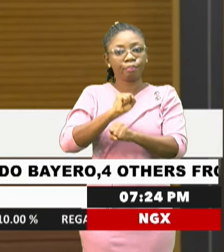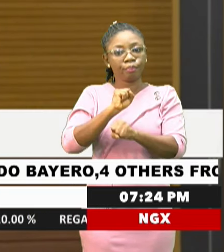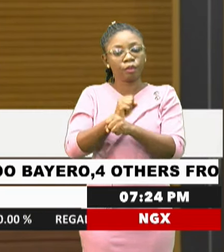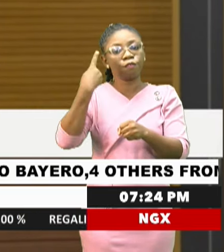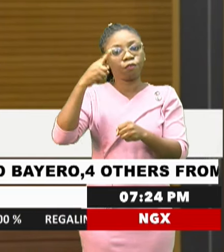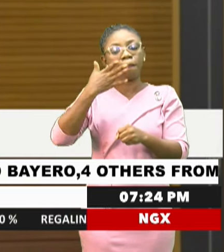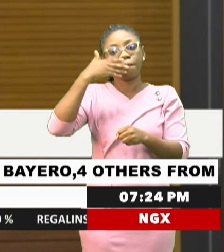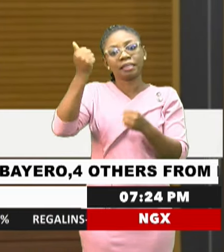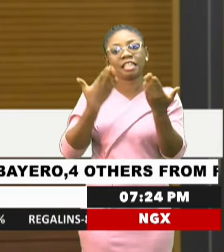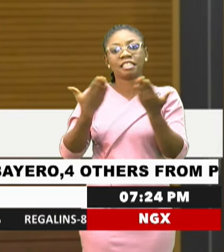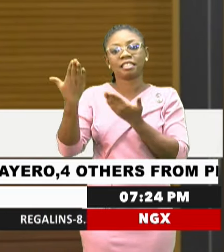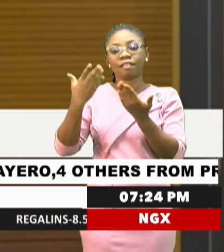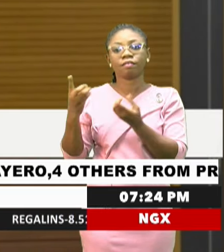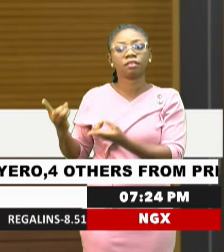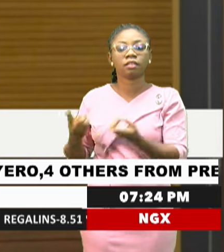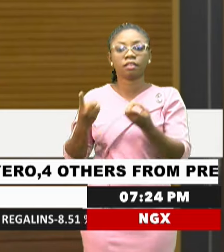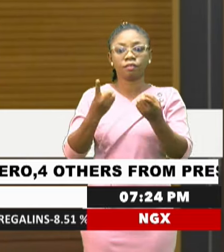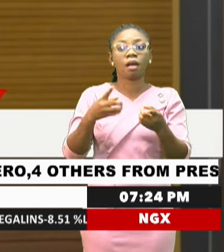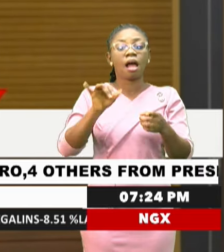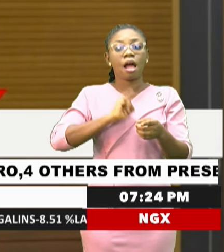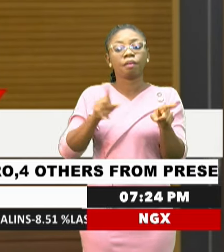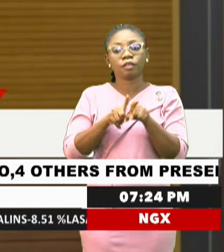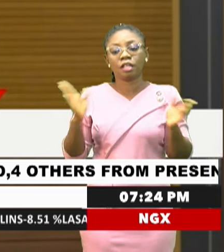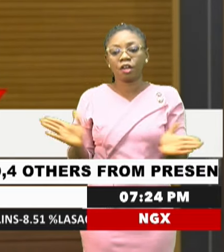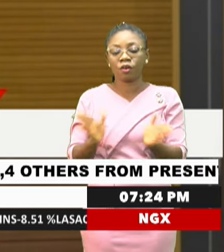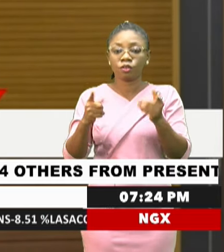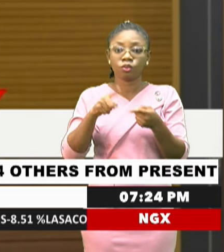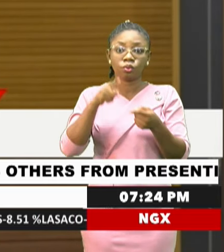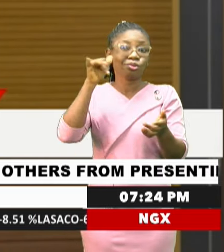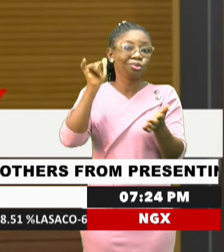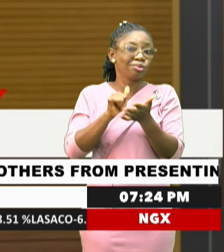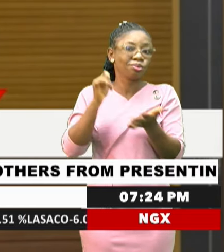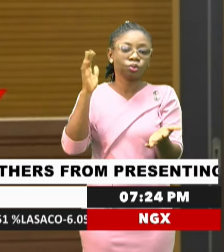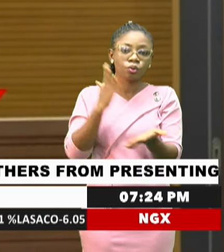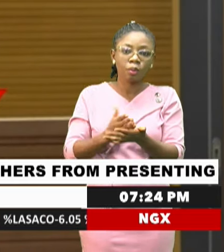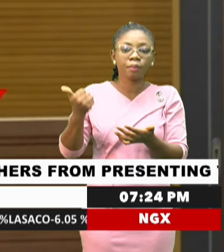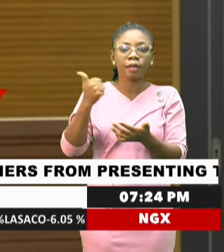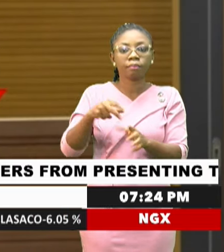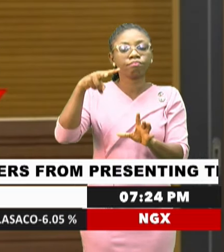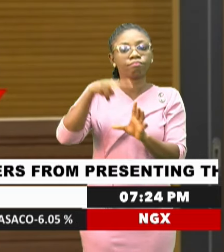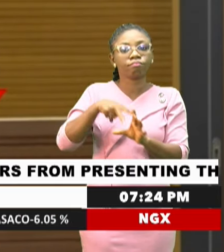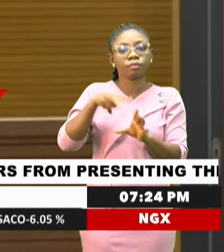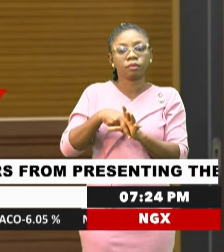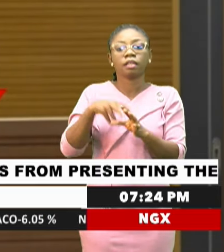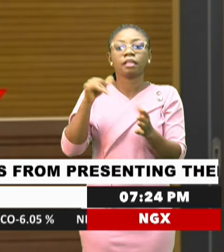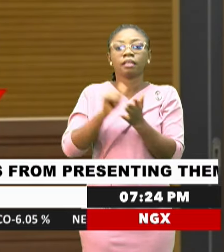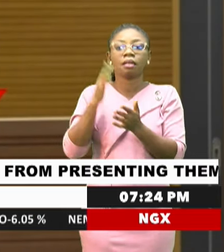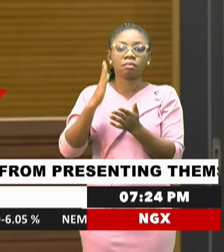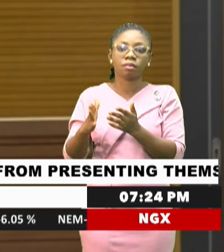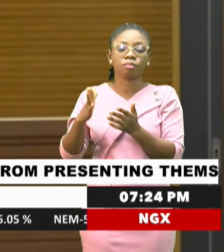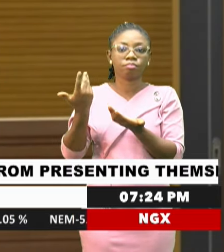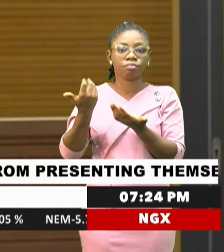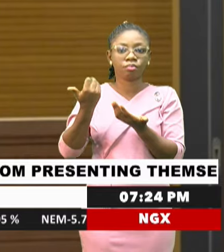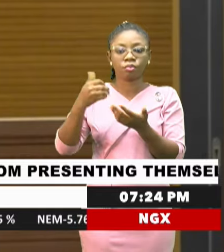service delivery. I therefore urge you to shun all forms of corrupt practices that could bring the judiciary to